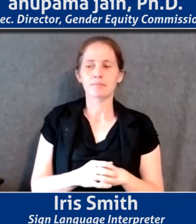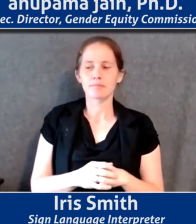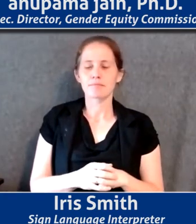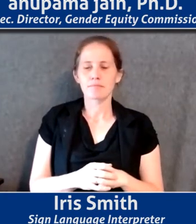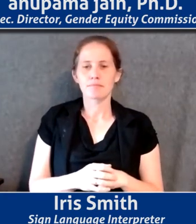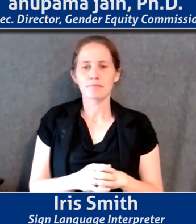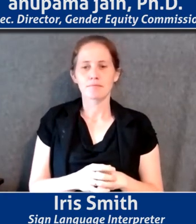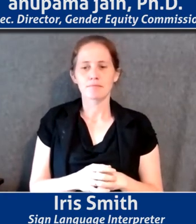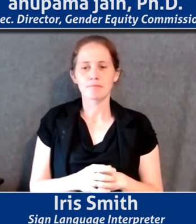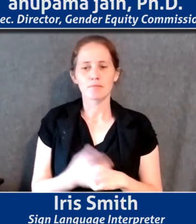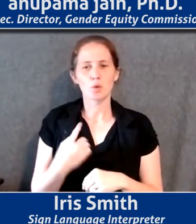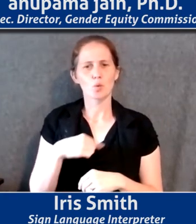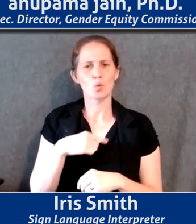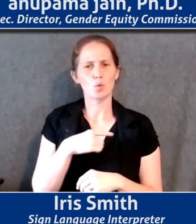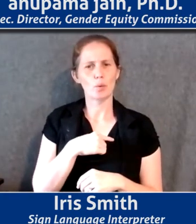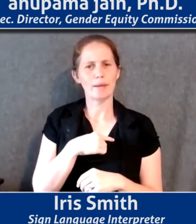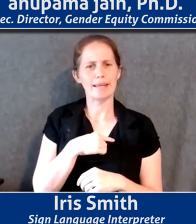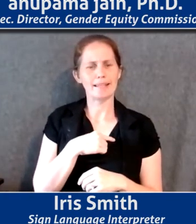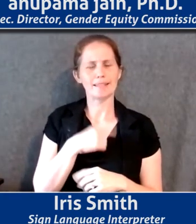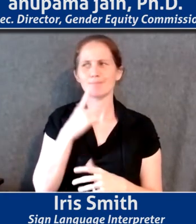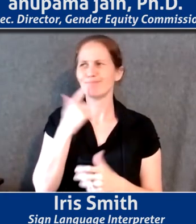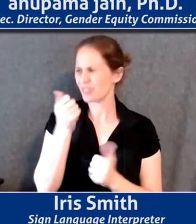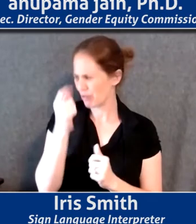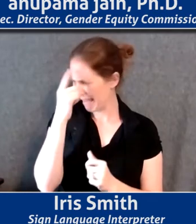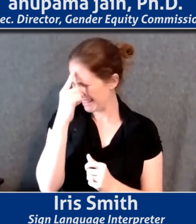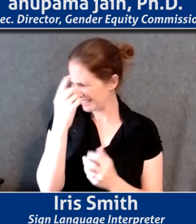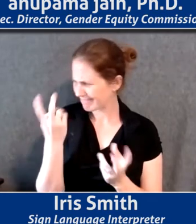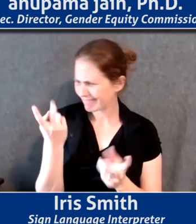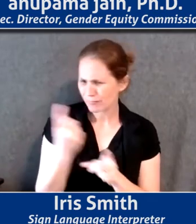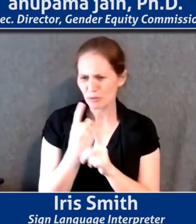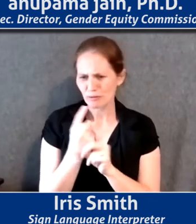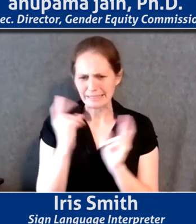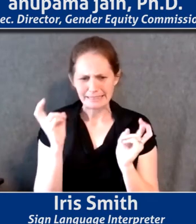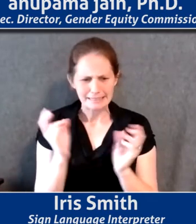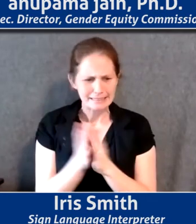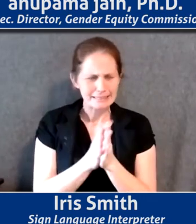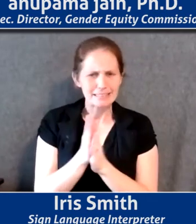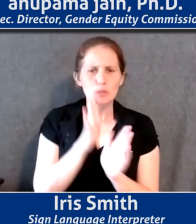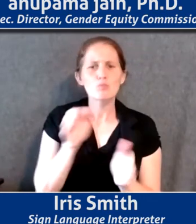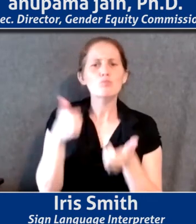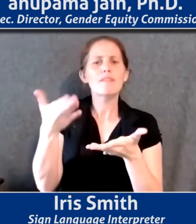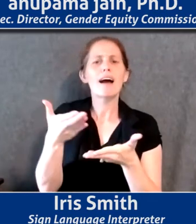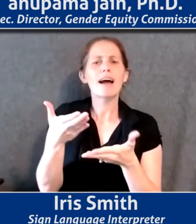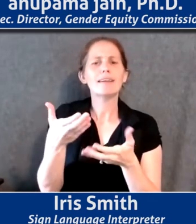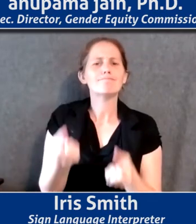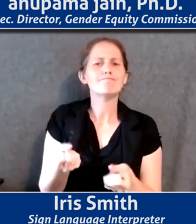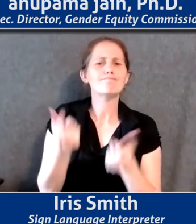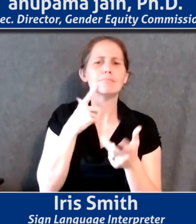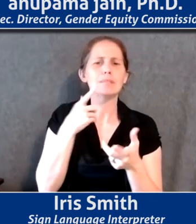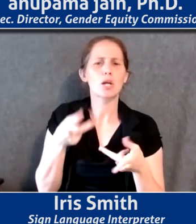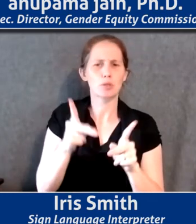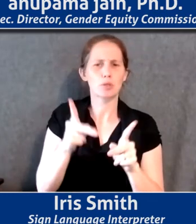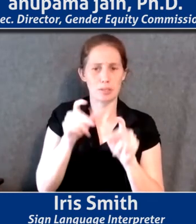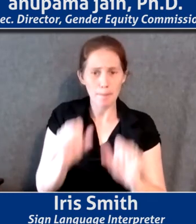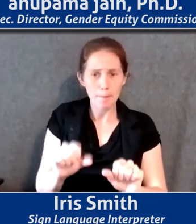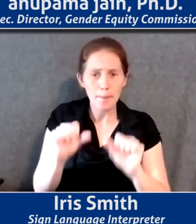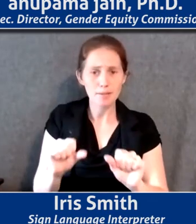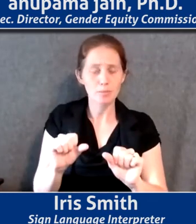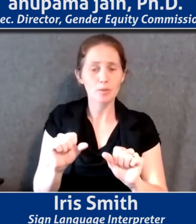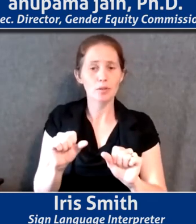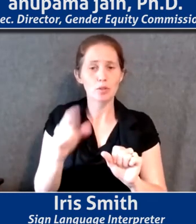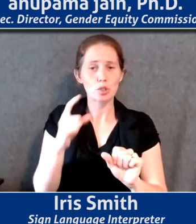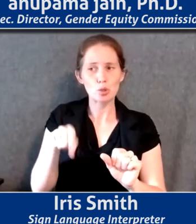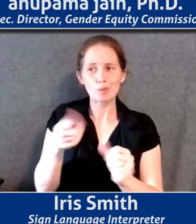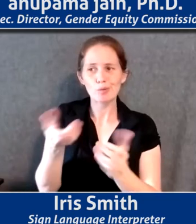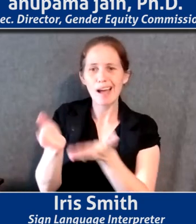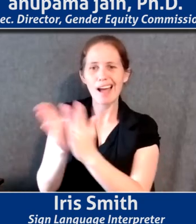I'm trying to think of the right metaphor, we provide as many opportunities as we can think of to ask